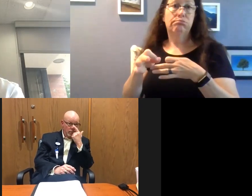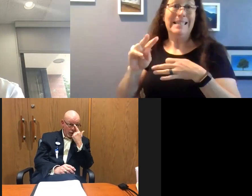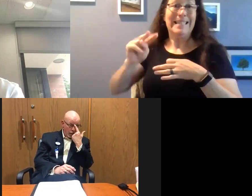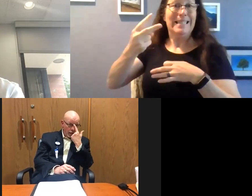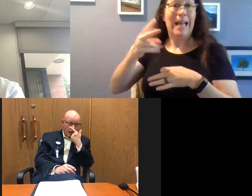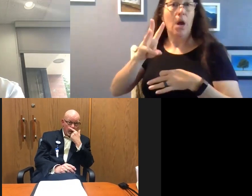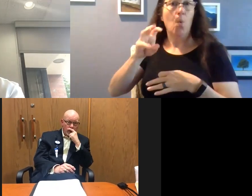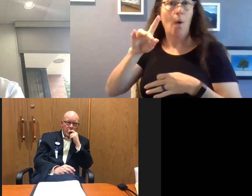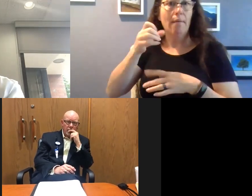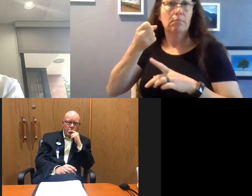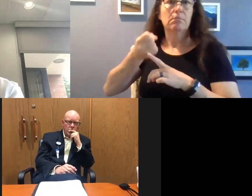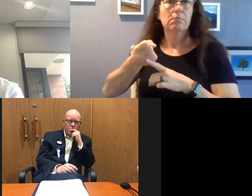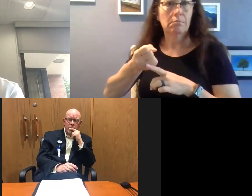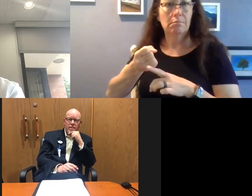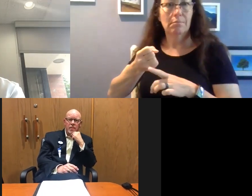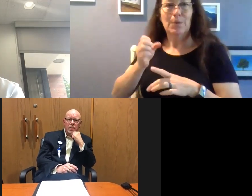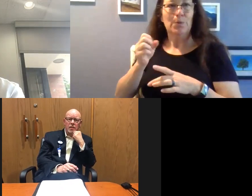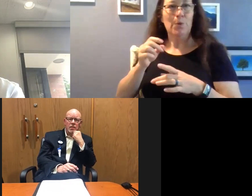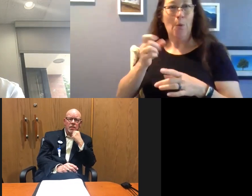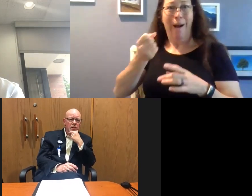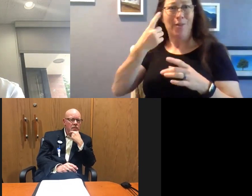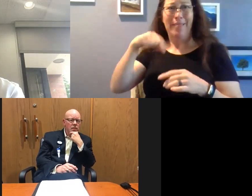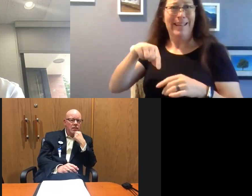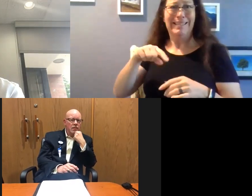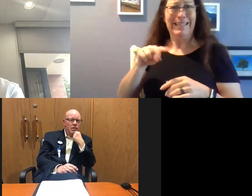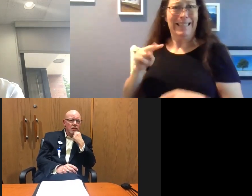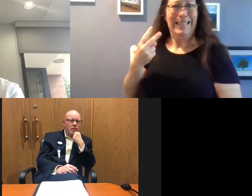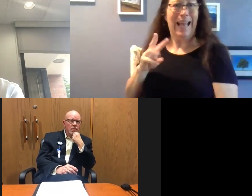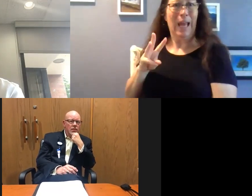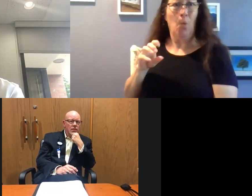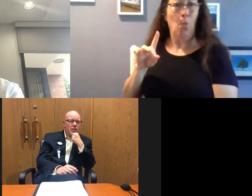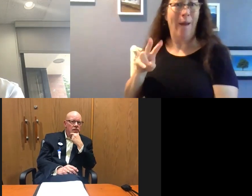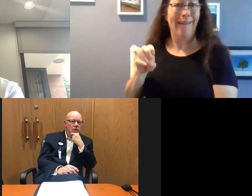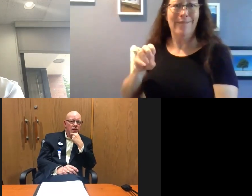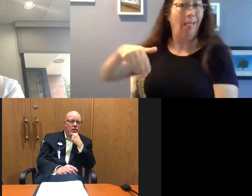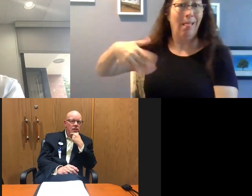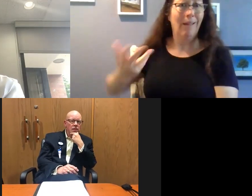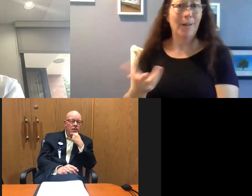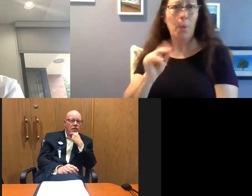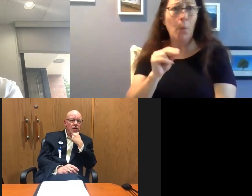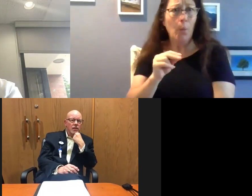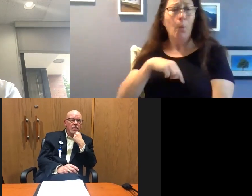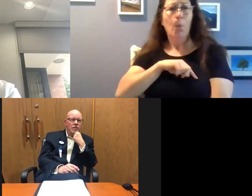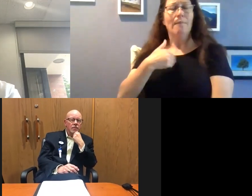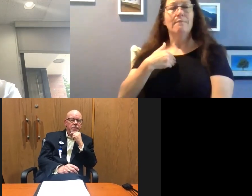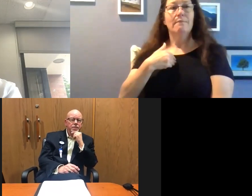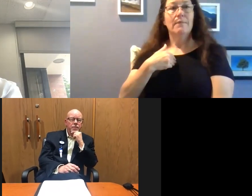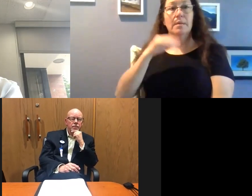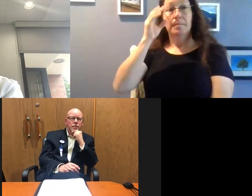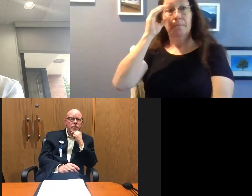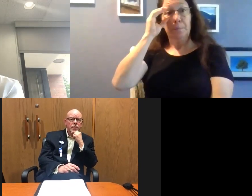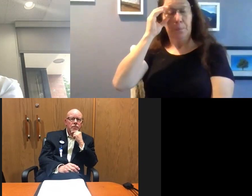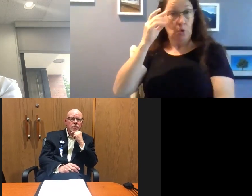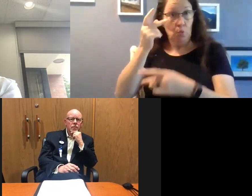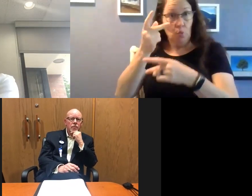wave came. So this is, this is not even the second wave yet. We have, we have worst case